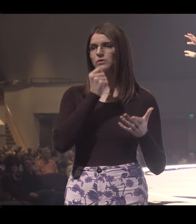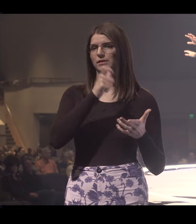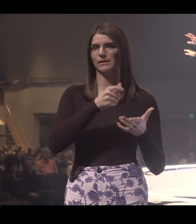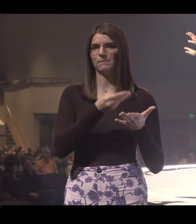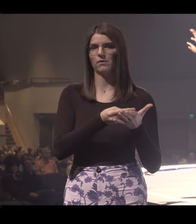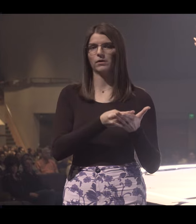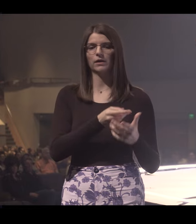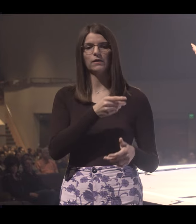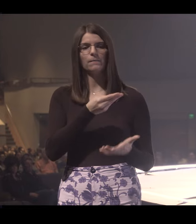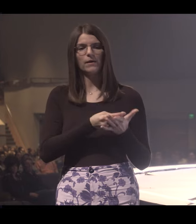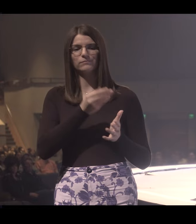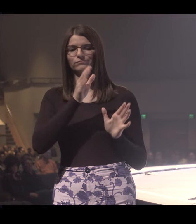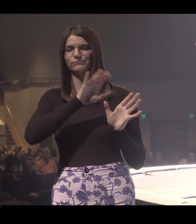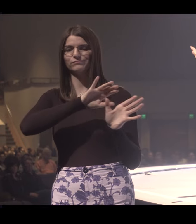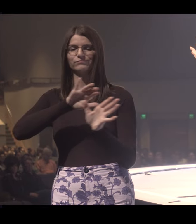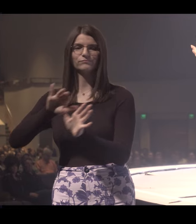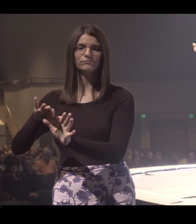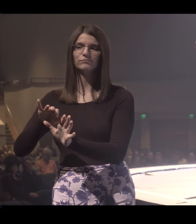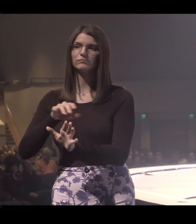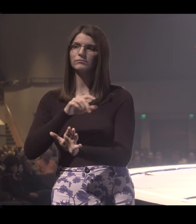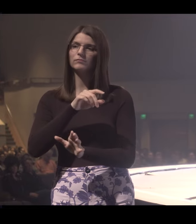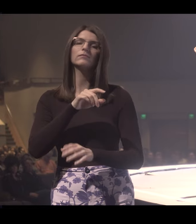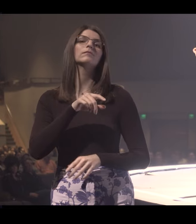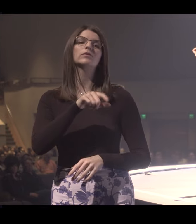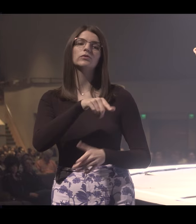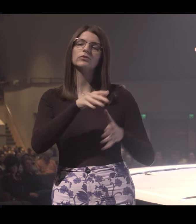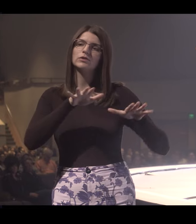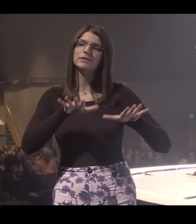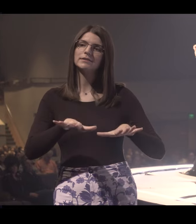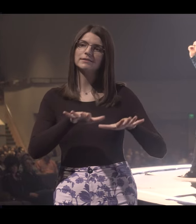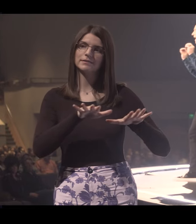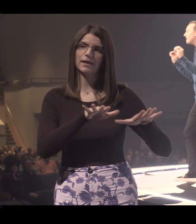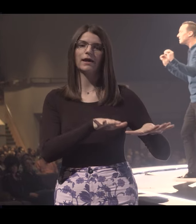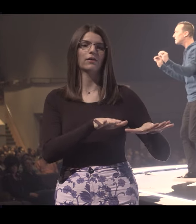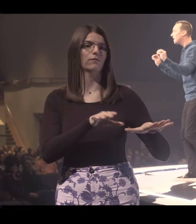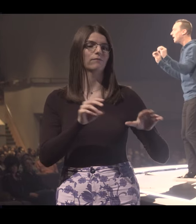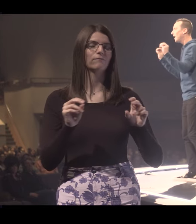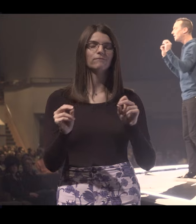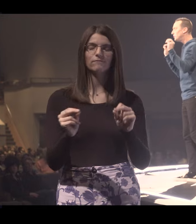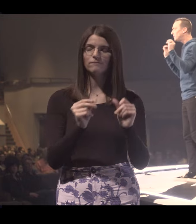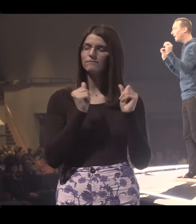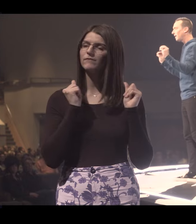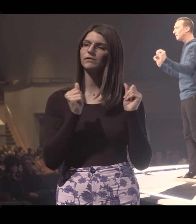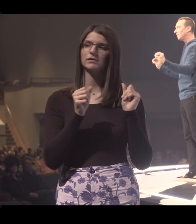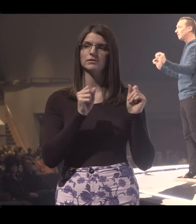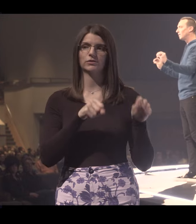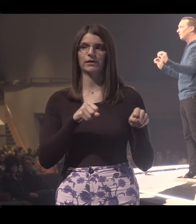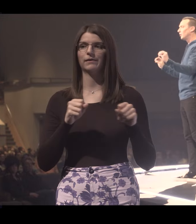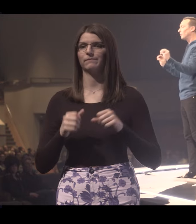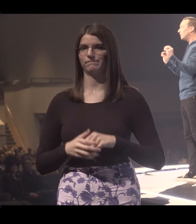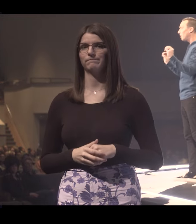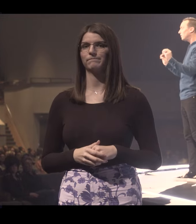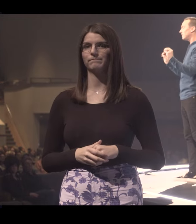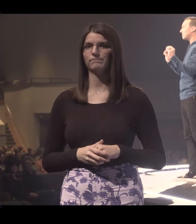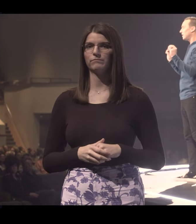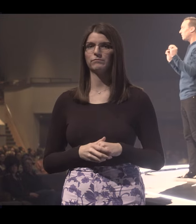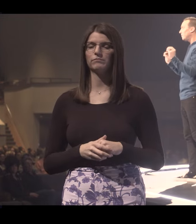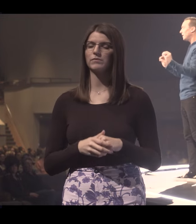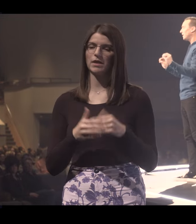the money. You should settle this lawsuit as fast as you can,